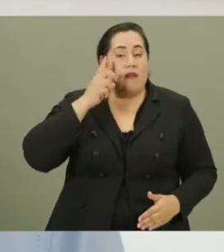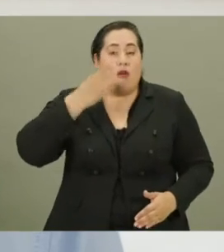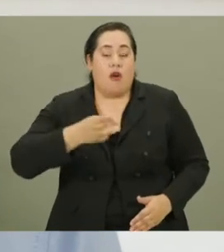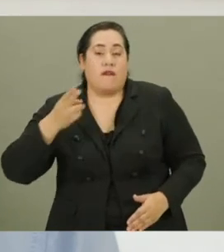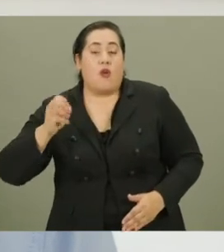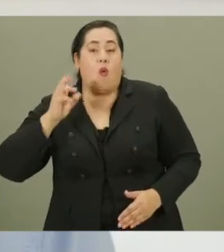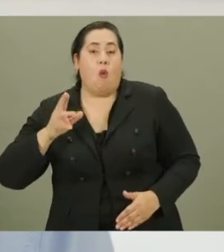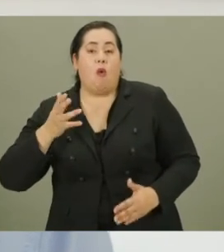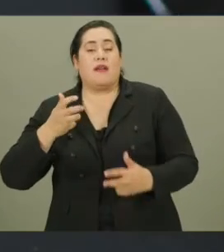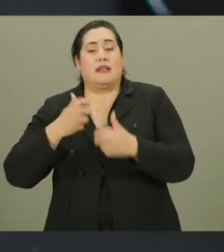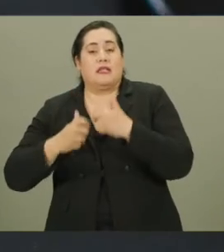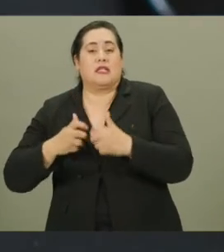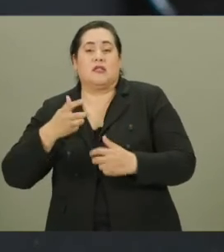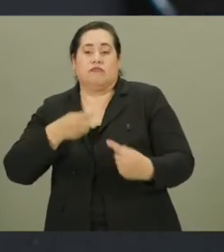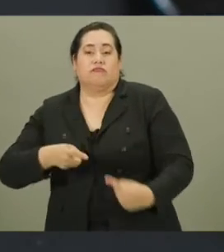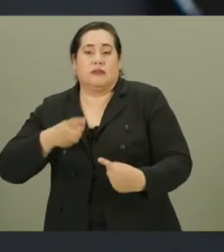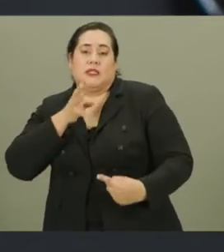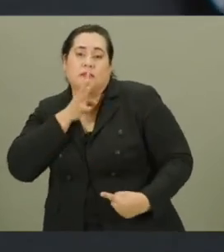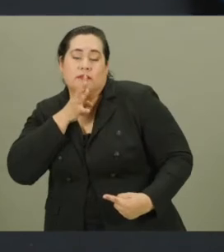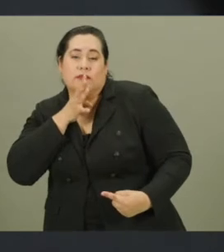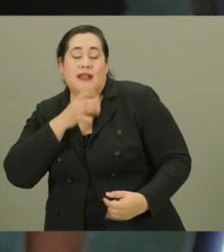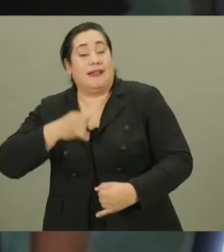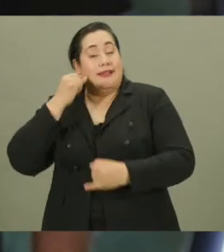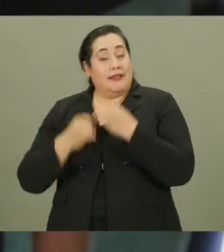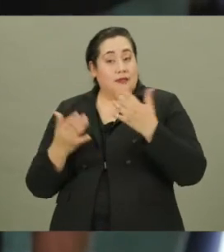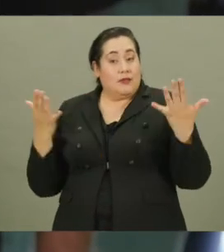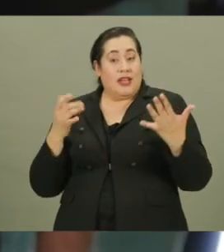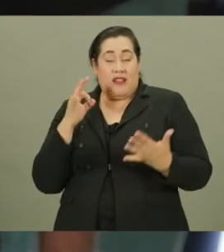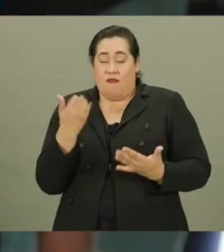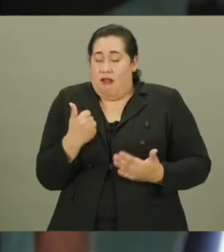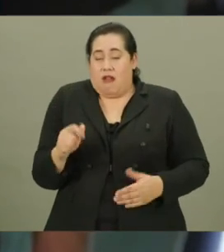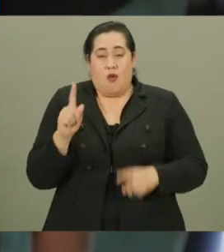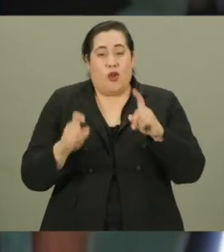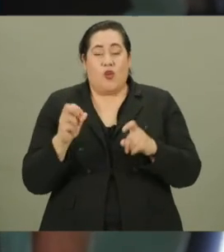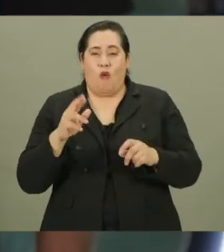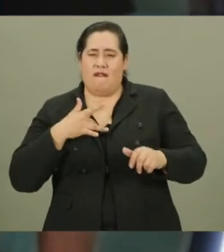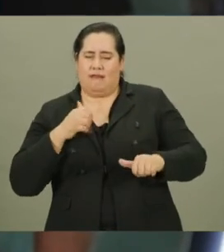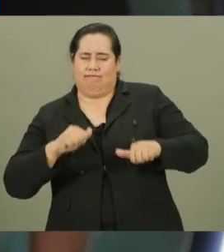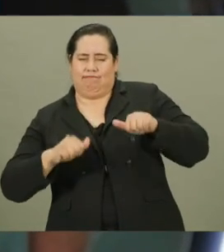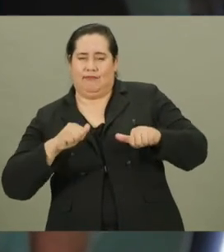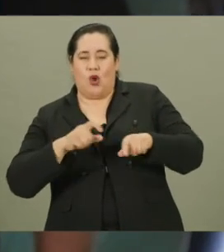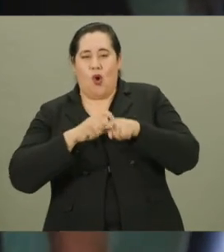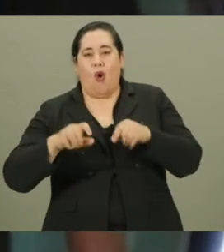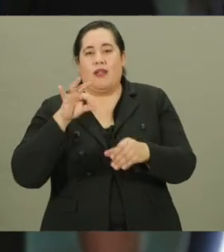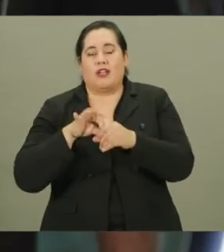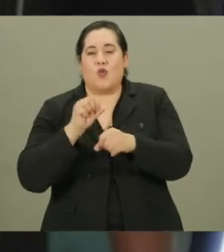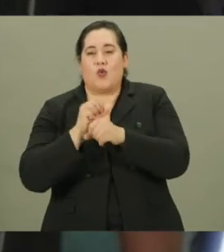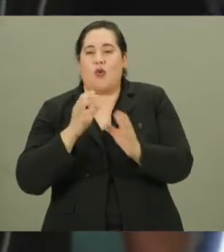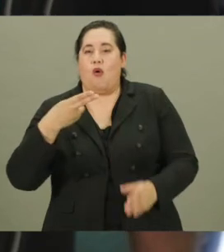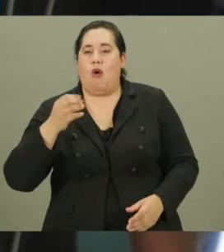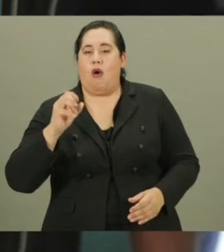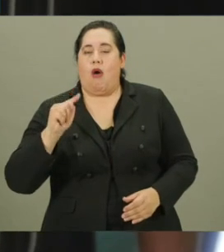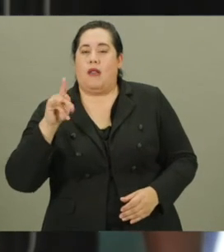be deaf, hard of hearing, or have difficulty speaking. Finally, if you have any questions or doubts, call the